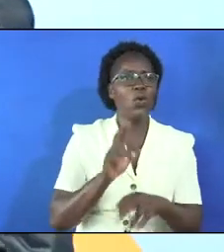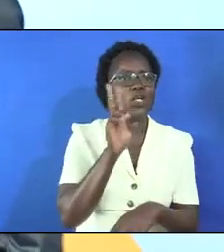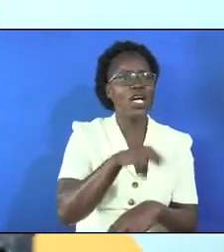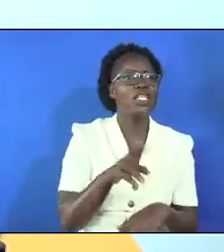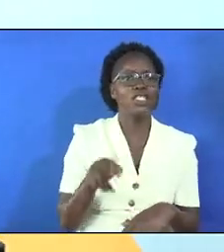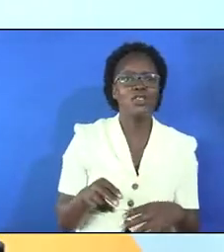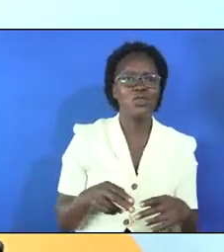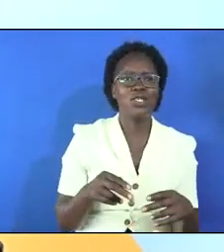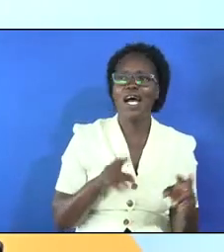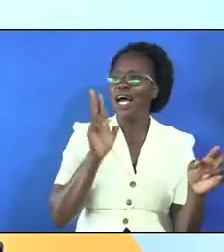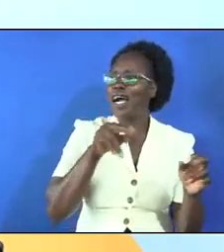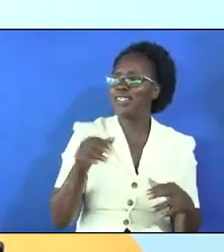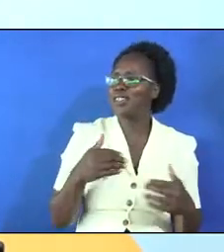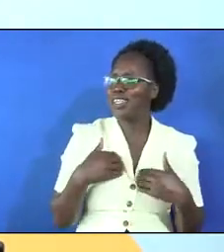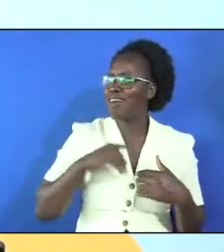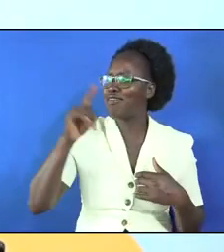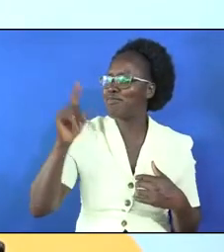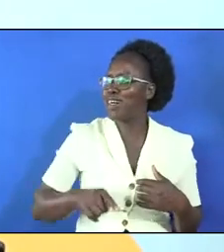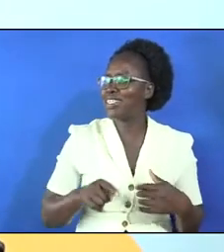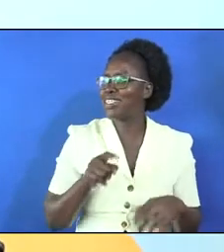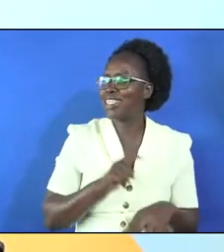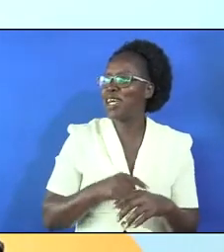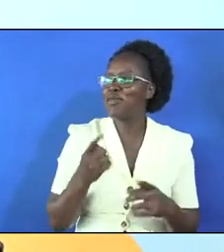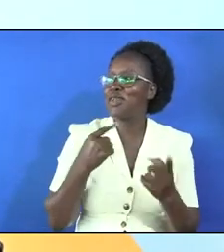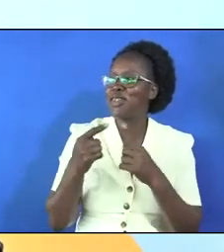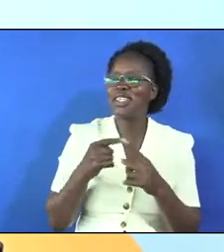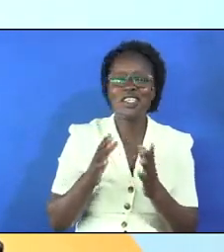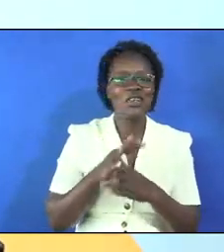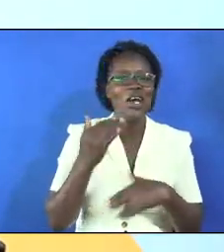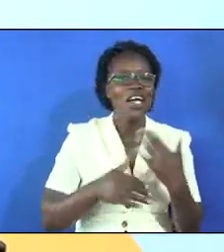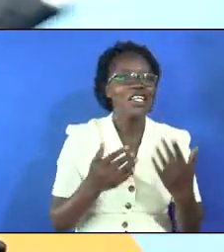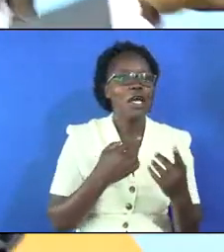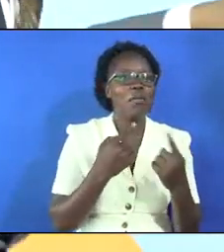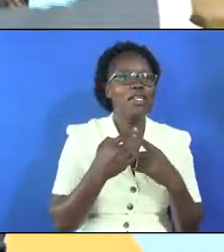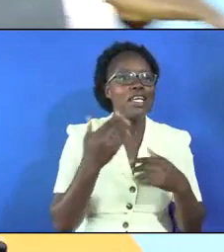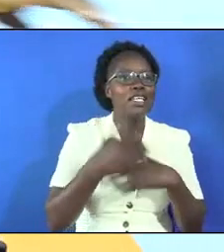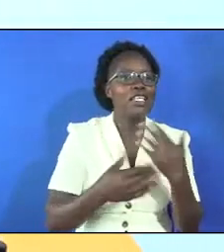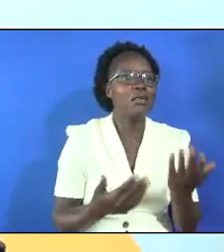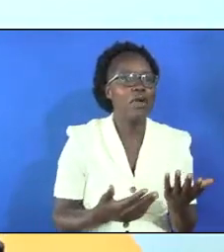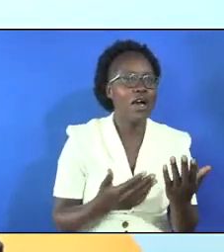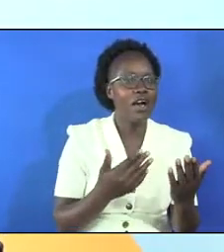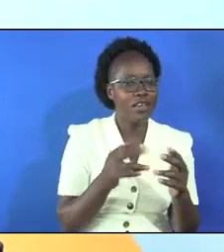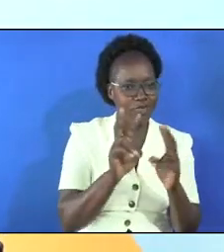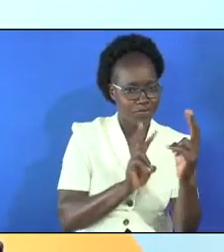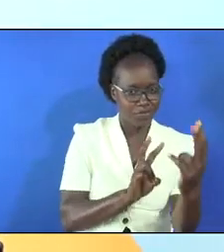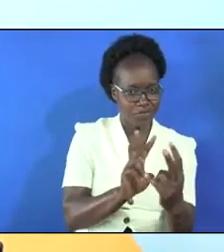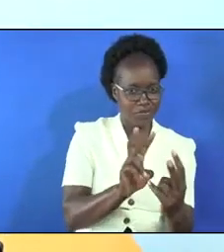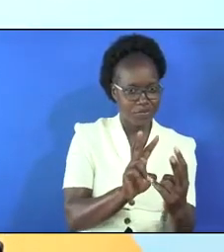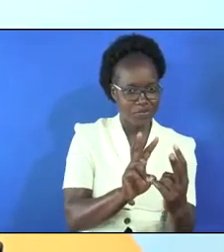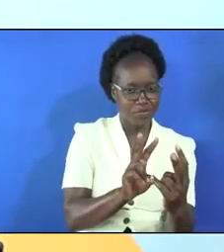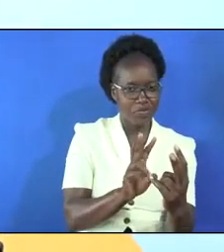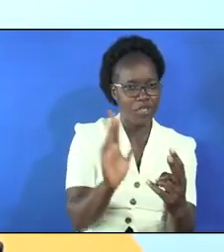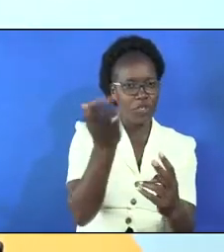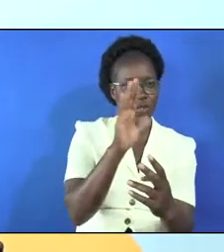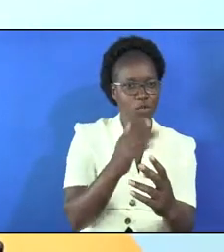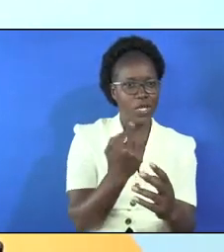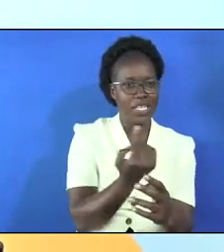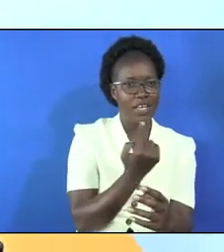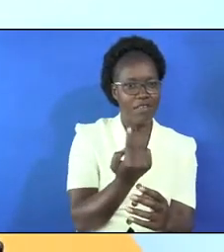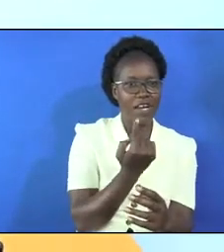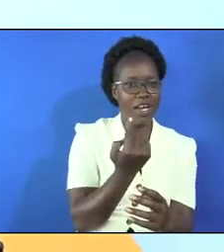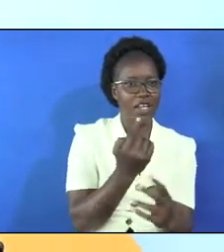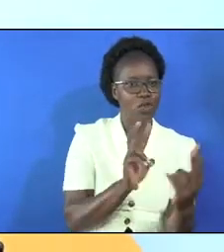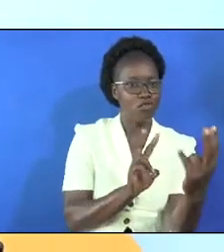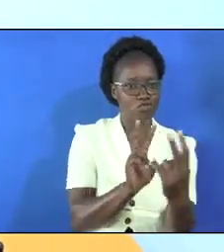you must have an attitude when you are talking to your neighbor tell your neighbor neighbor you are never alone